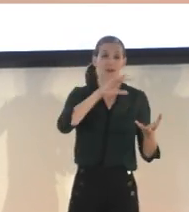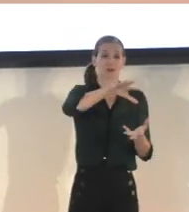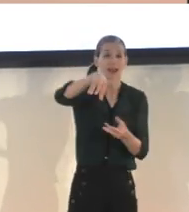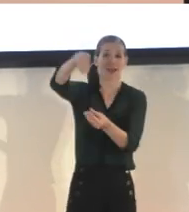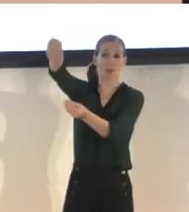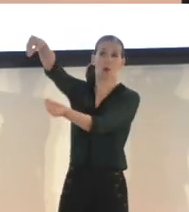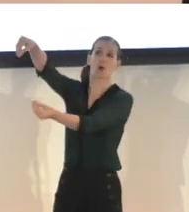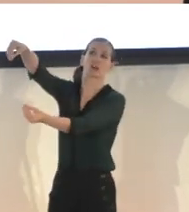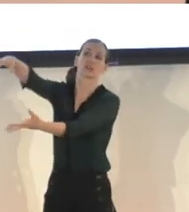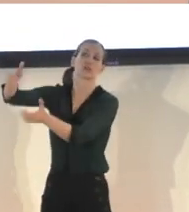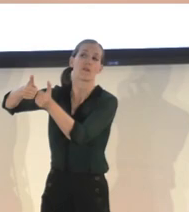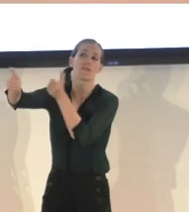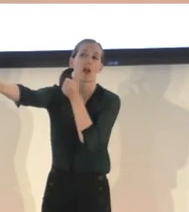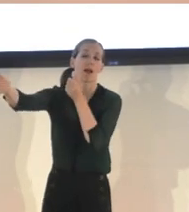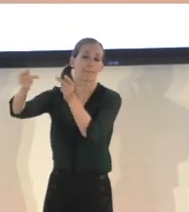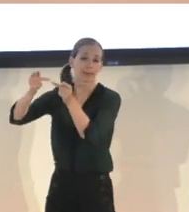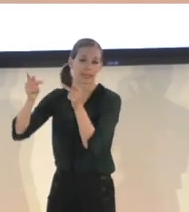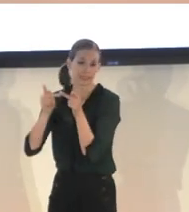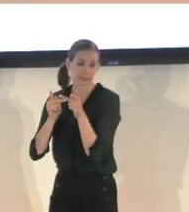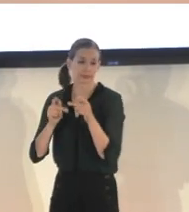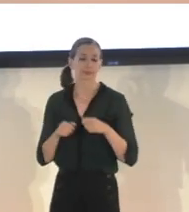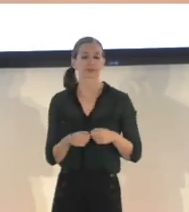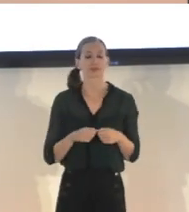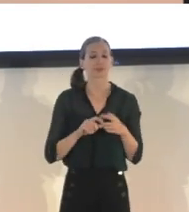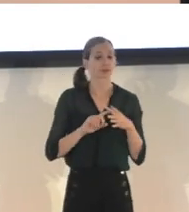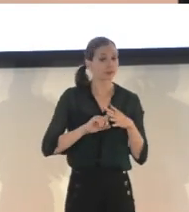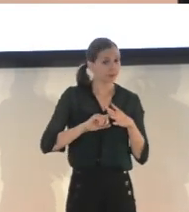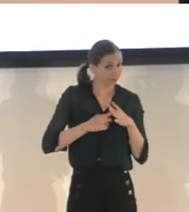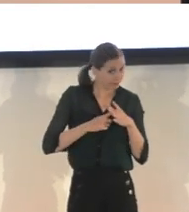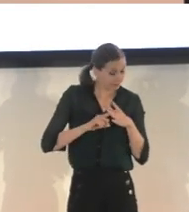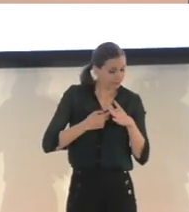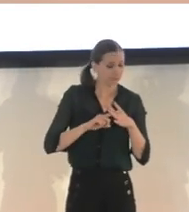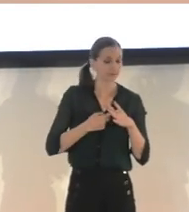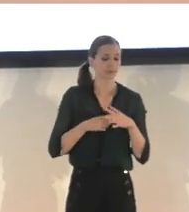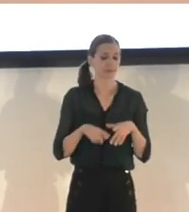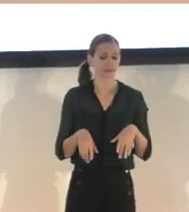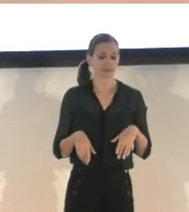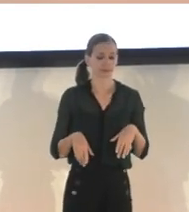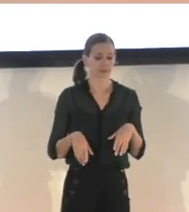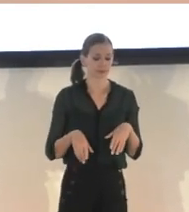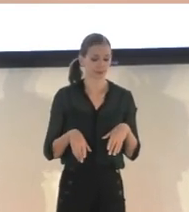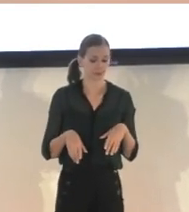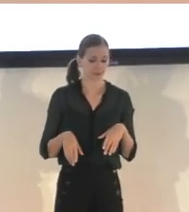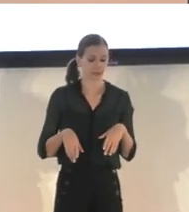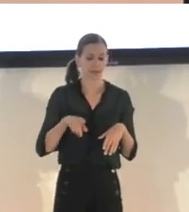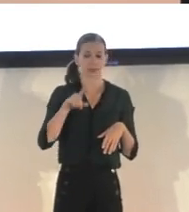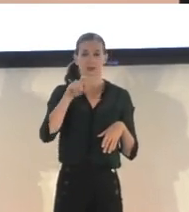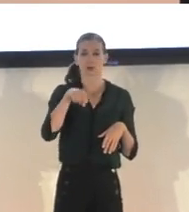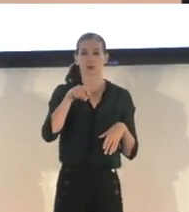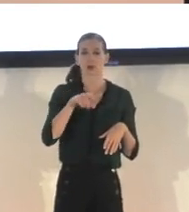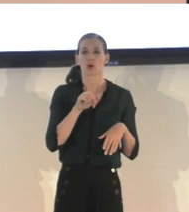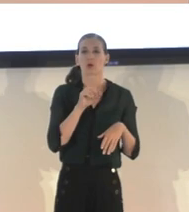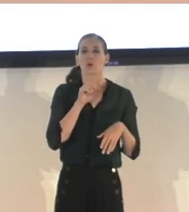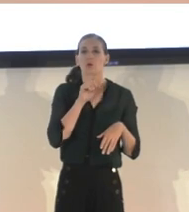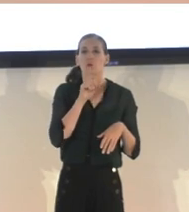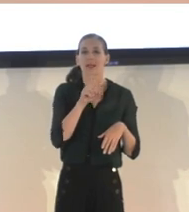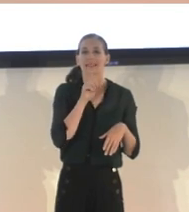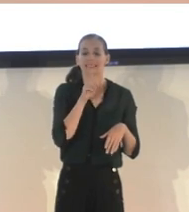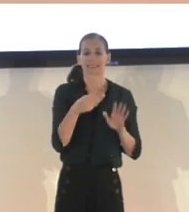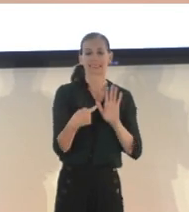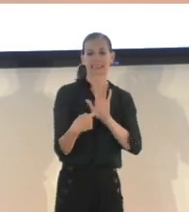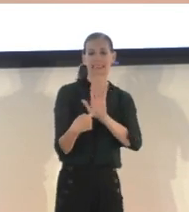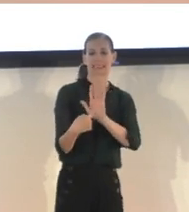we initially had it so that it realistically reflected the